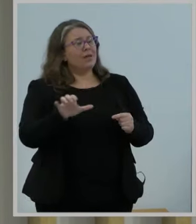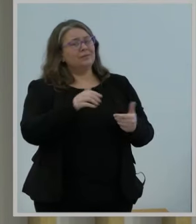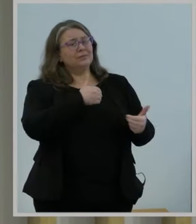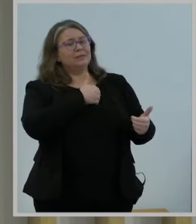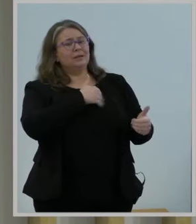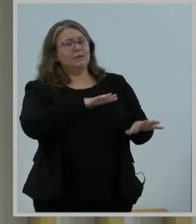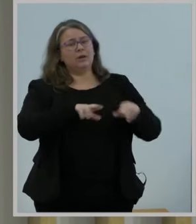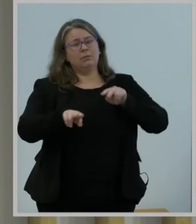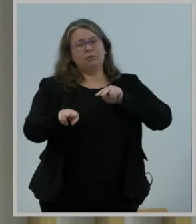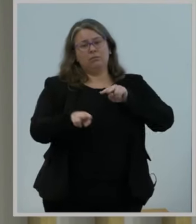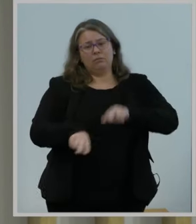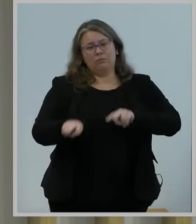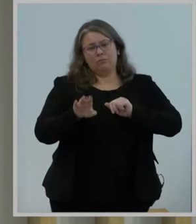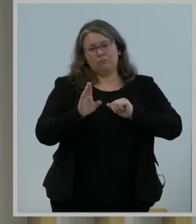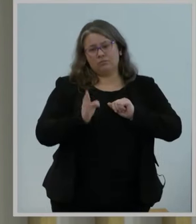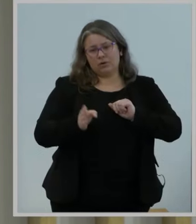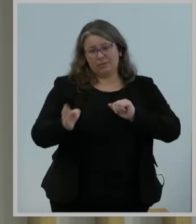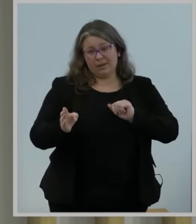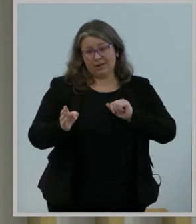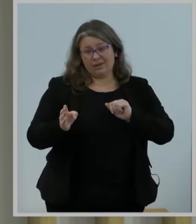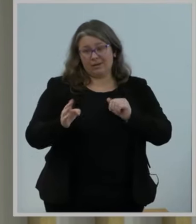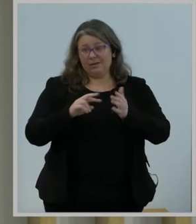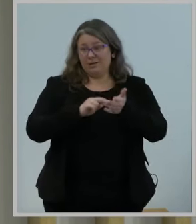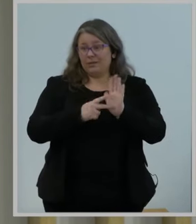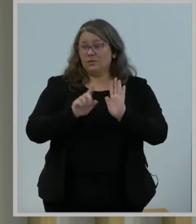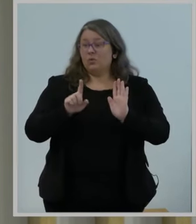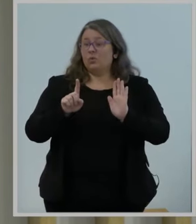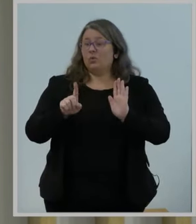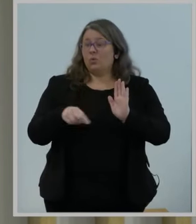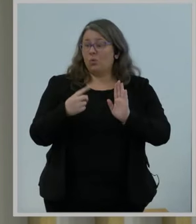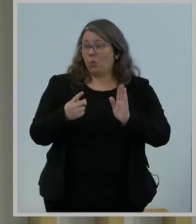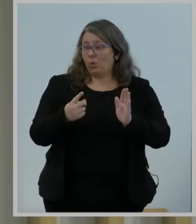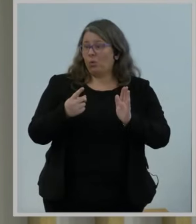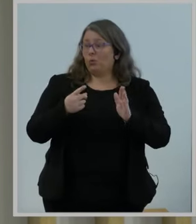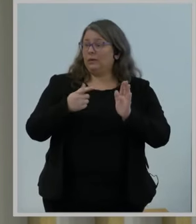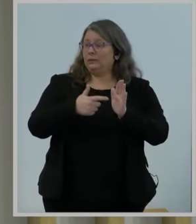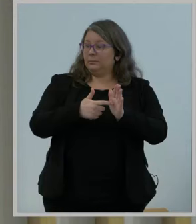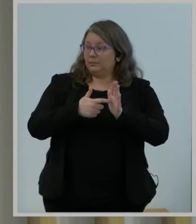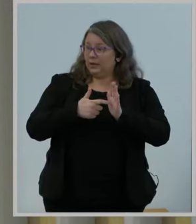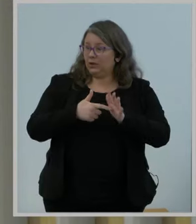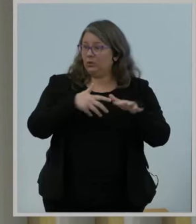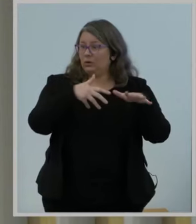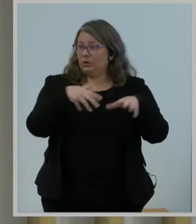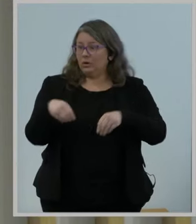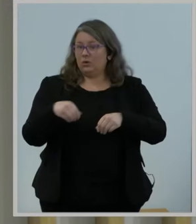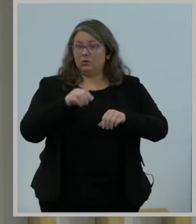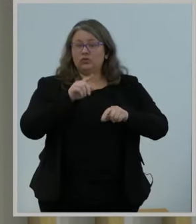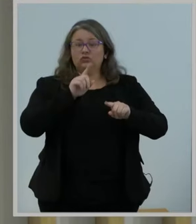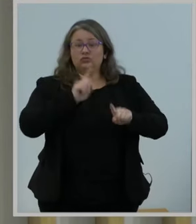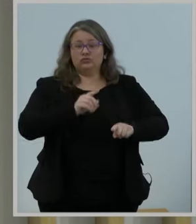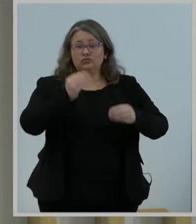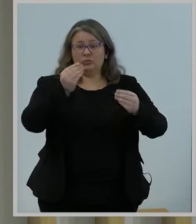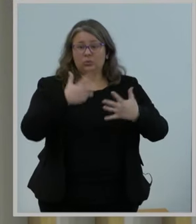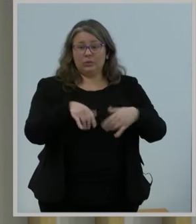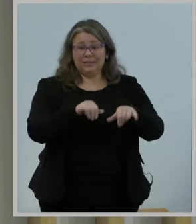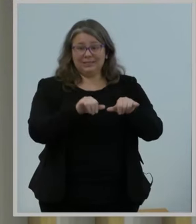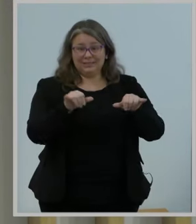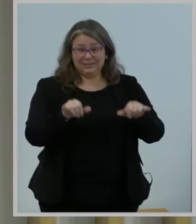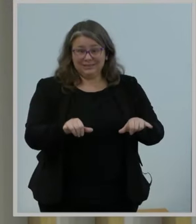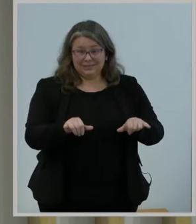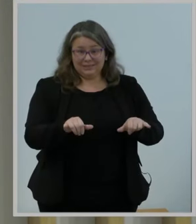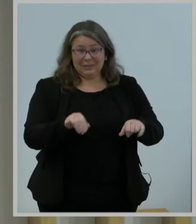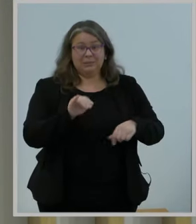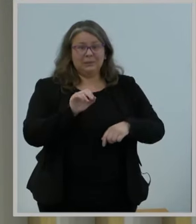the only mandatory outage reporting system we can have in place is focused on long-distance voice